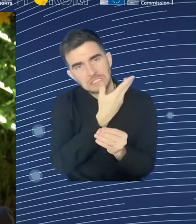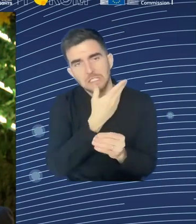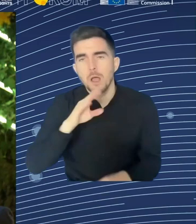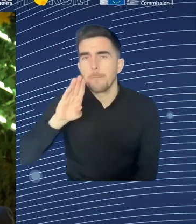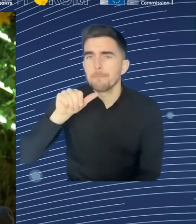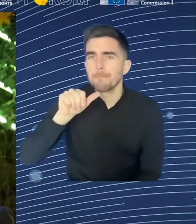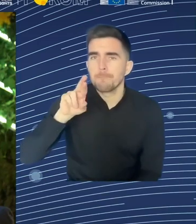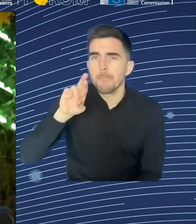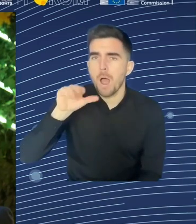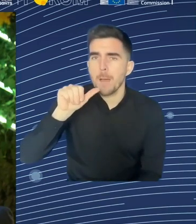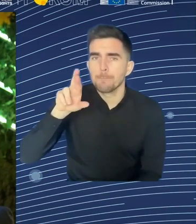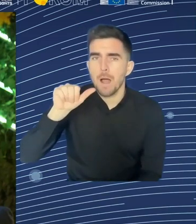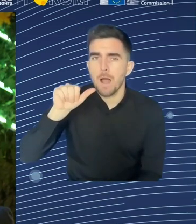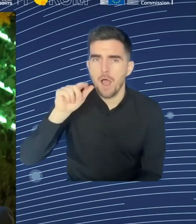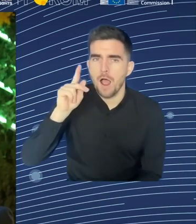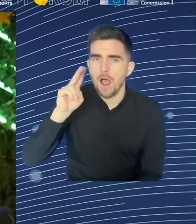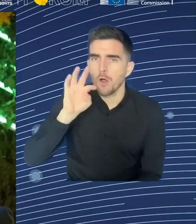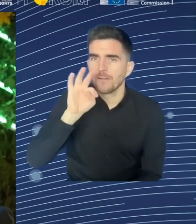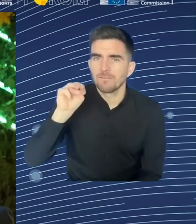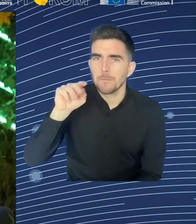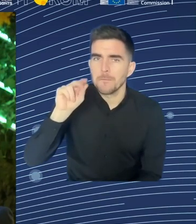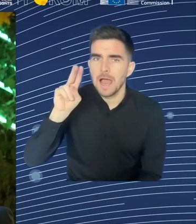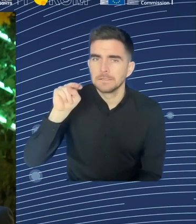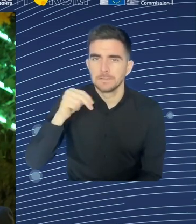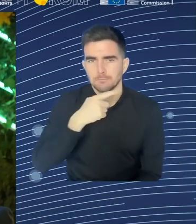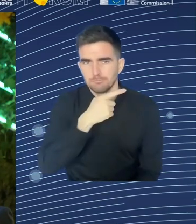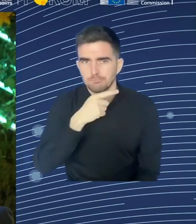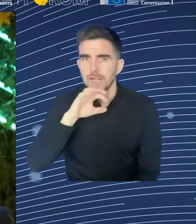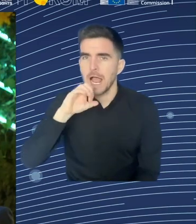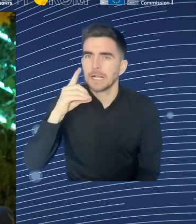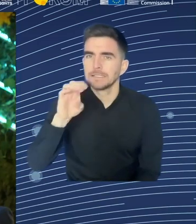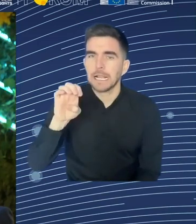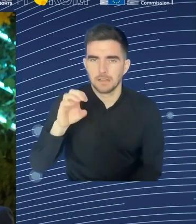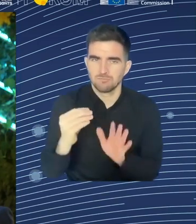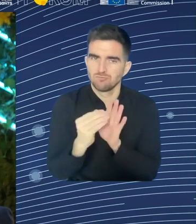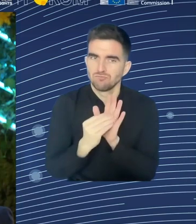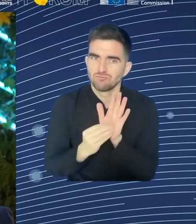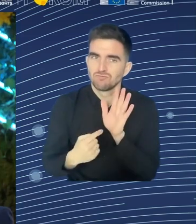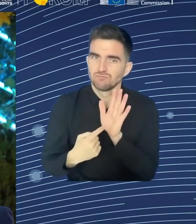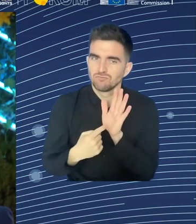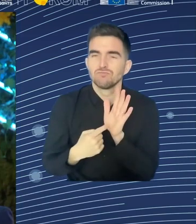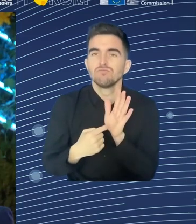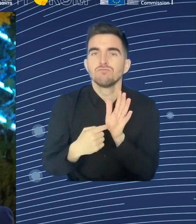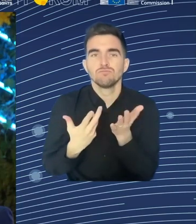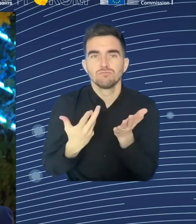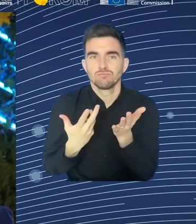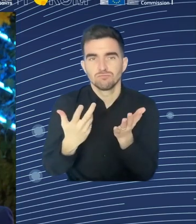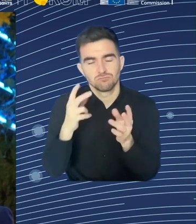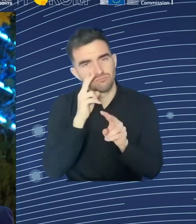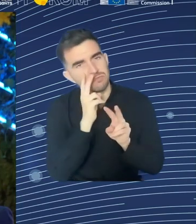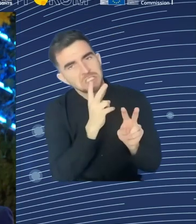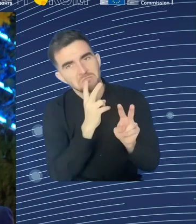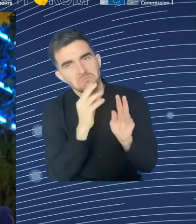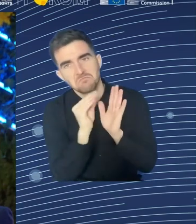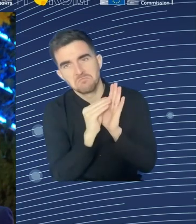shortages. You have seen the report. Do you think that the drivers that are highlighted in the report are the ones that